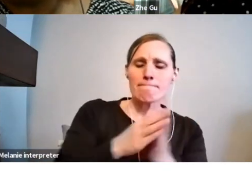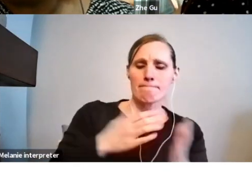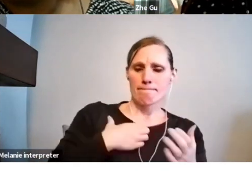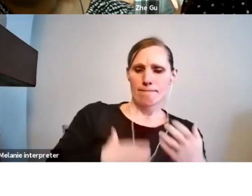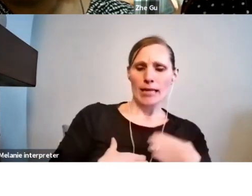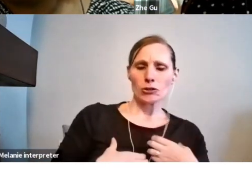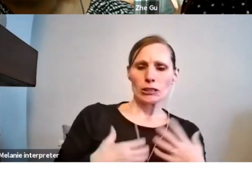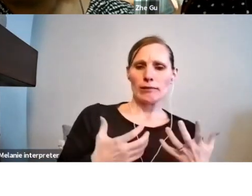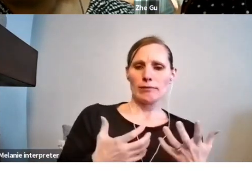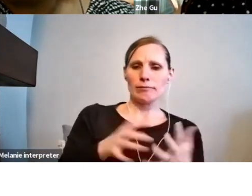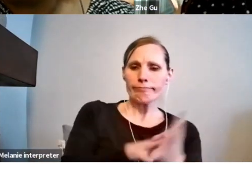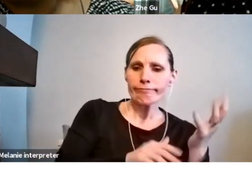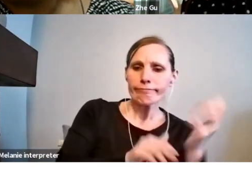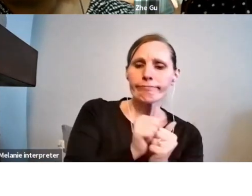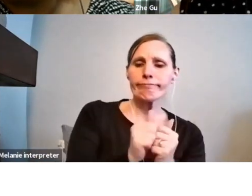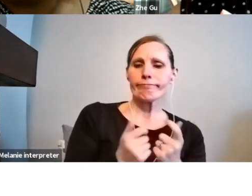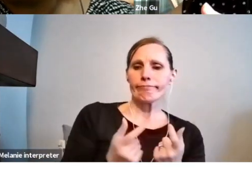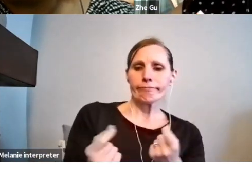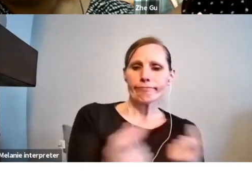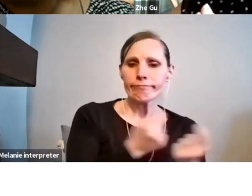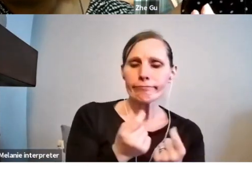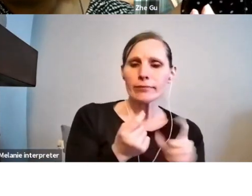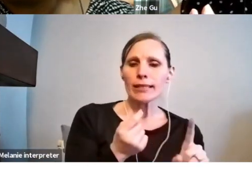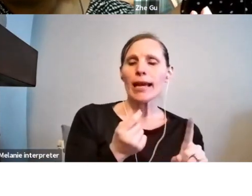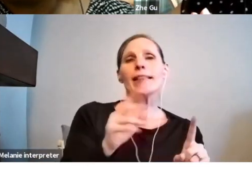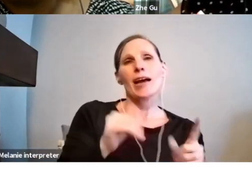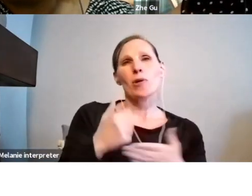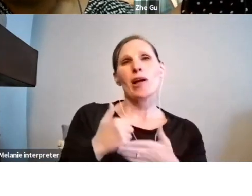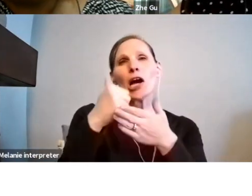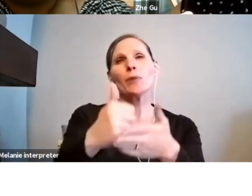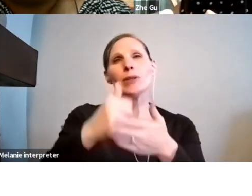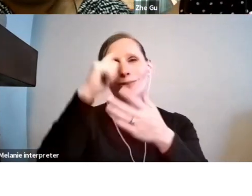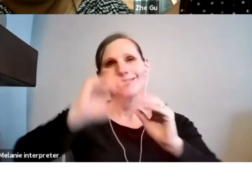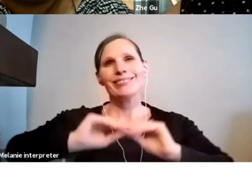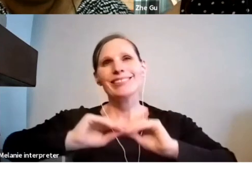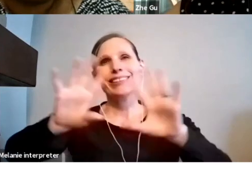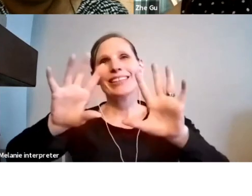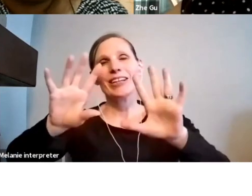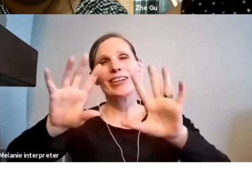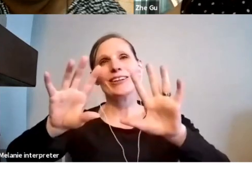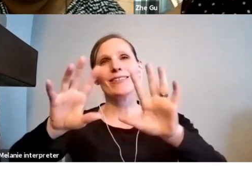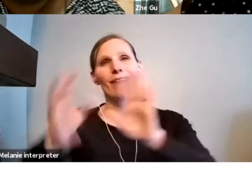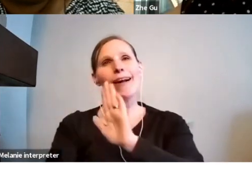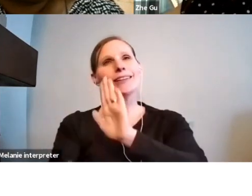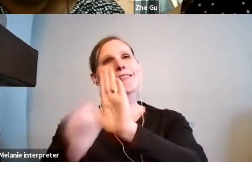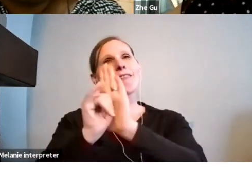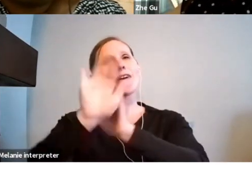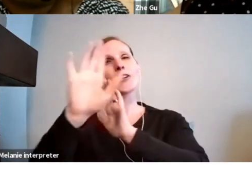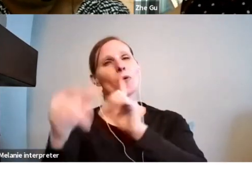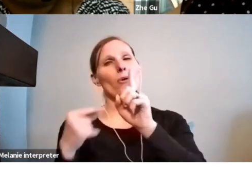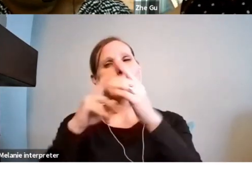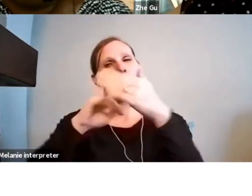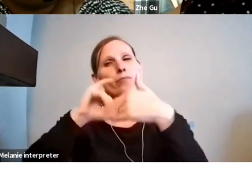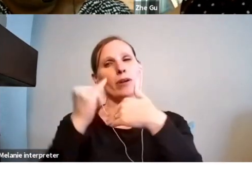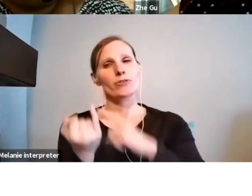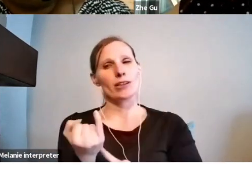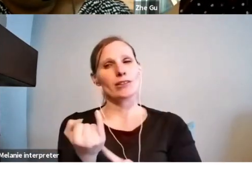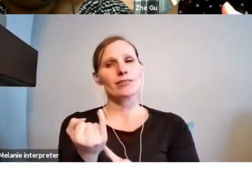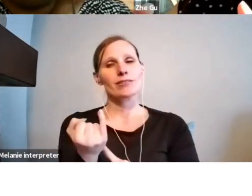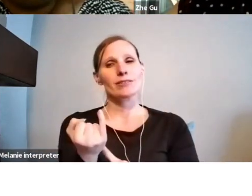are. And then that will really, um, I would say drive you in terms of, I think, um,